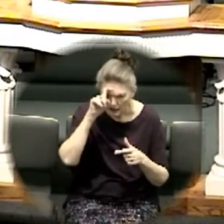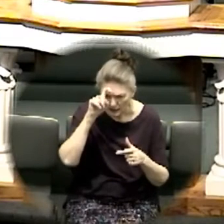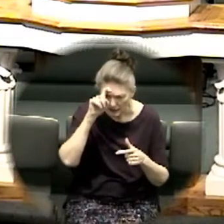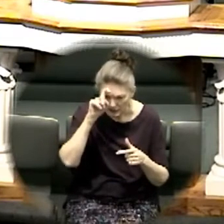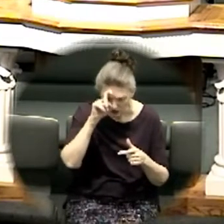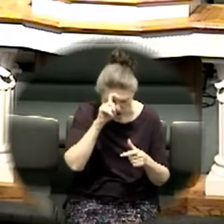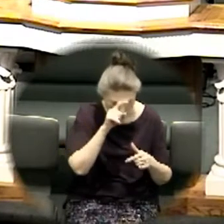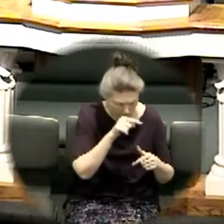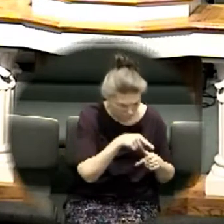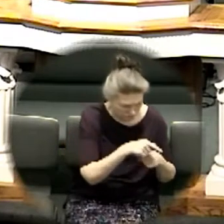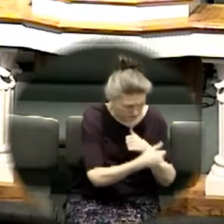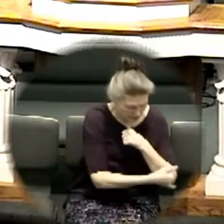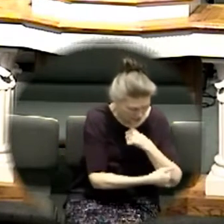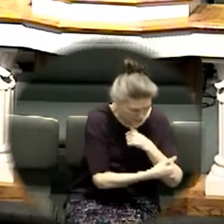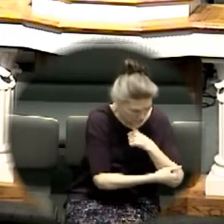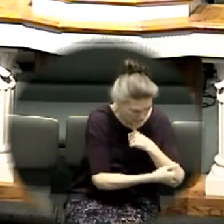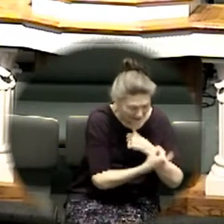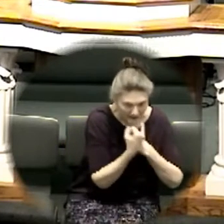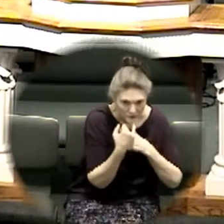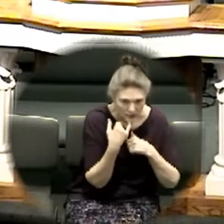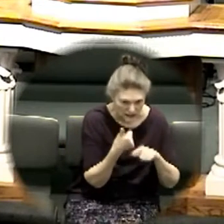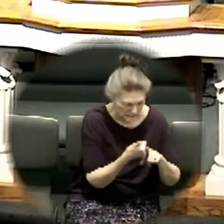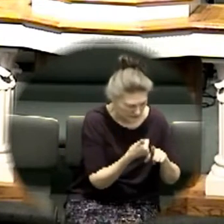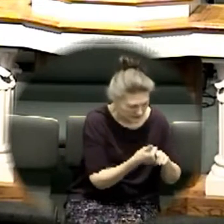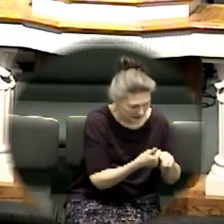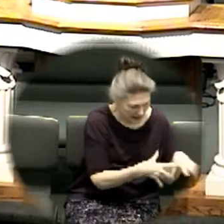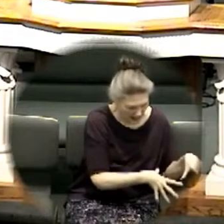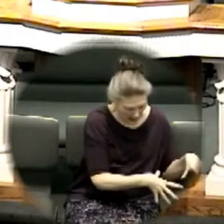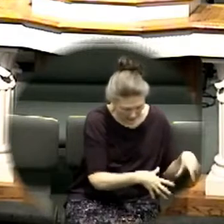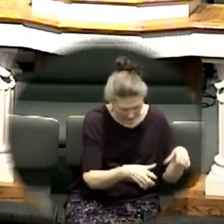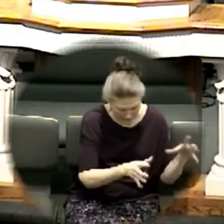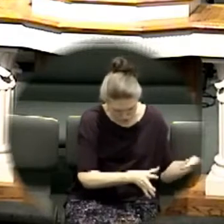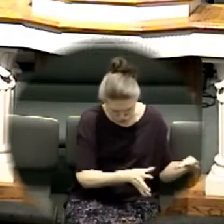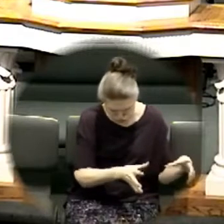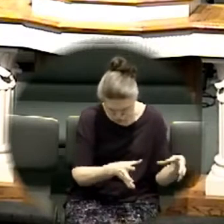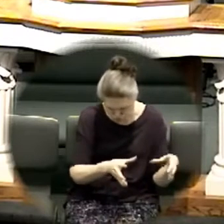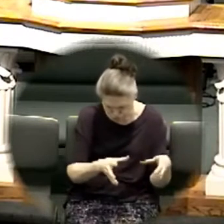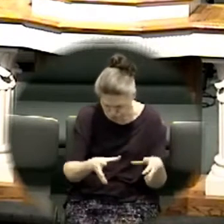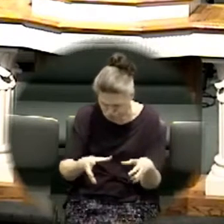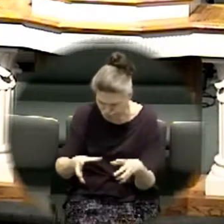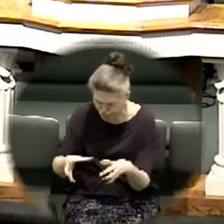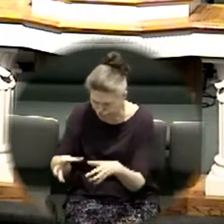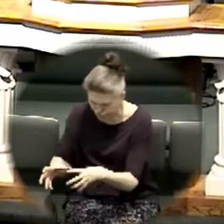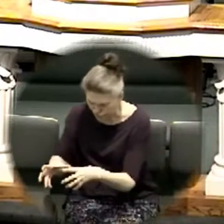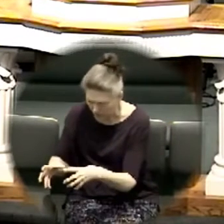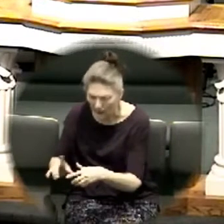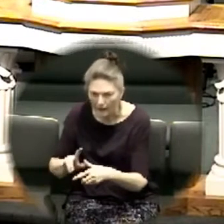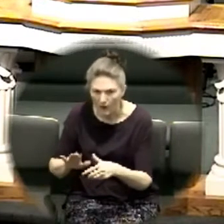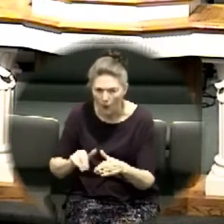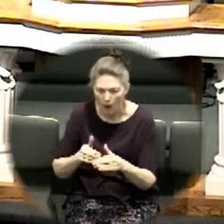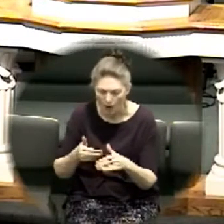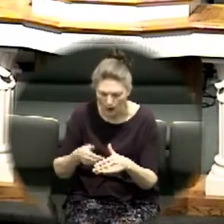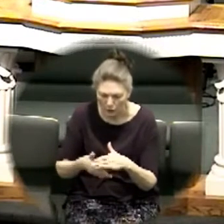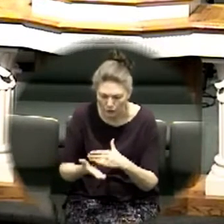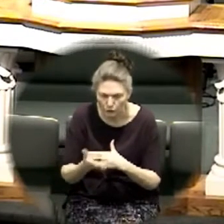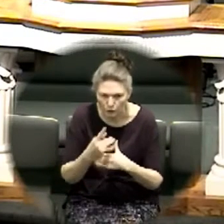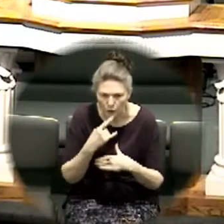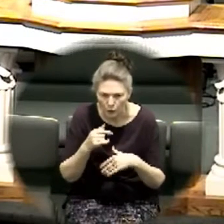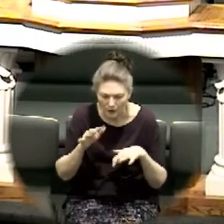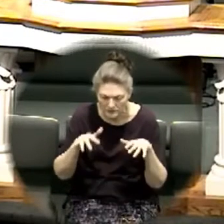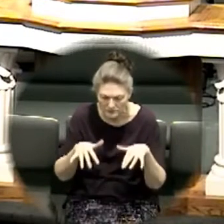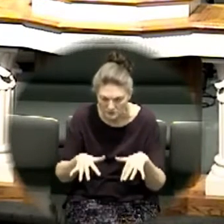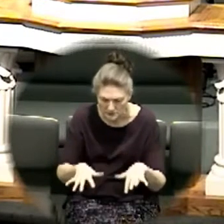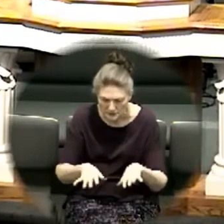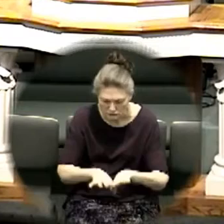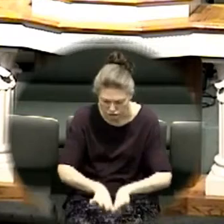pillar of fire and the pillar of cloud and it says they were all baptized unto moses in the